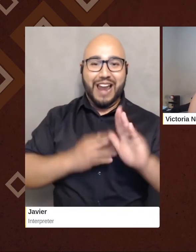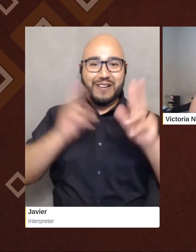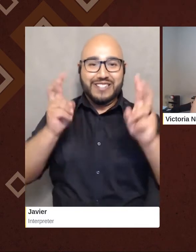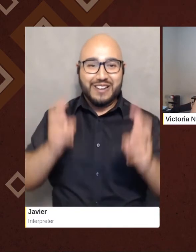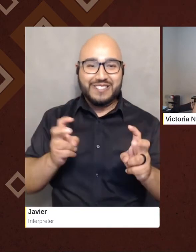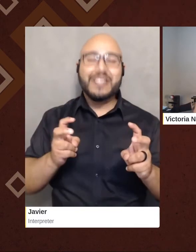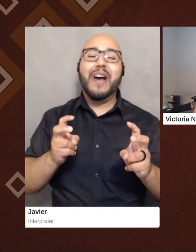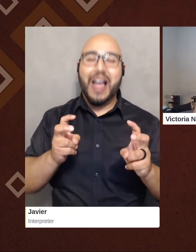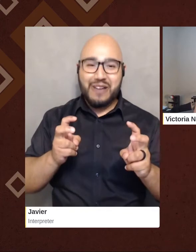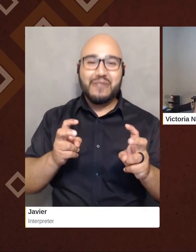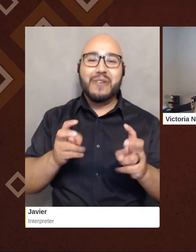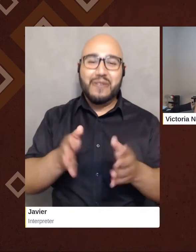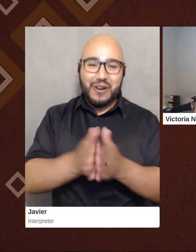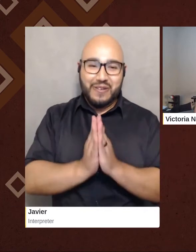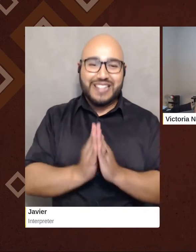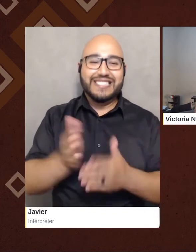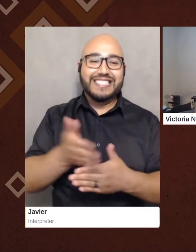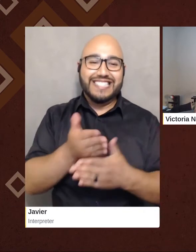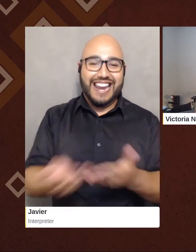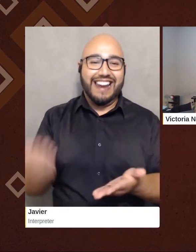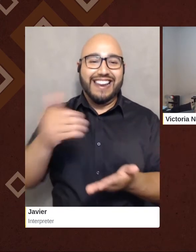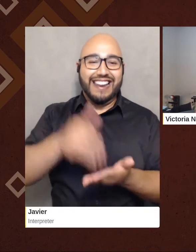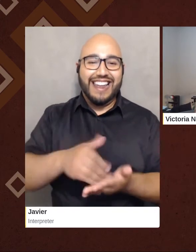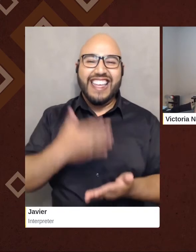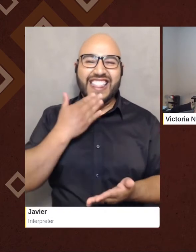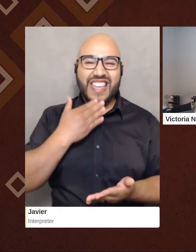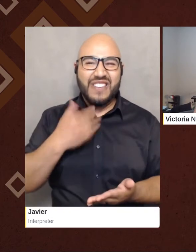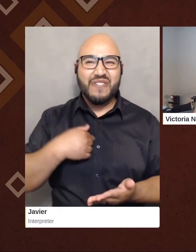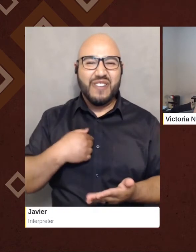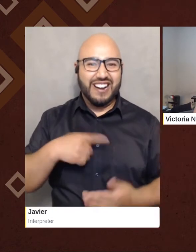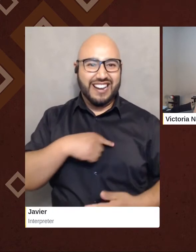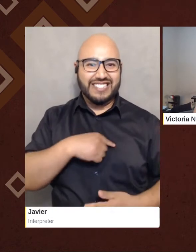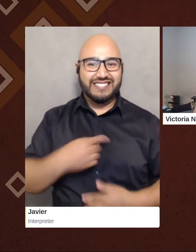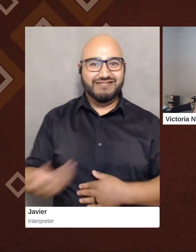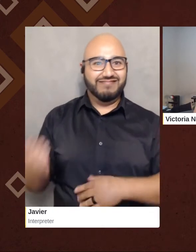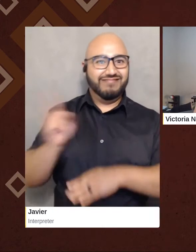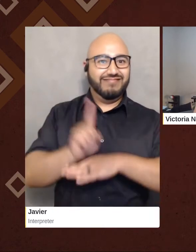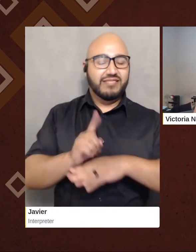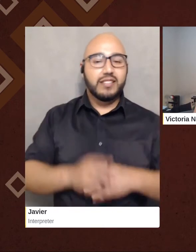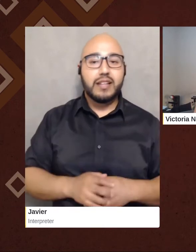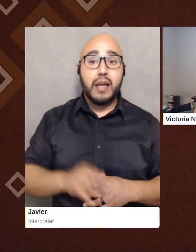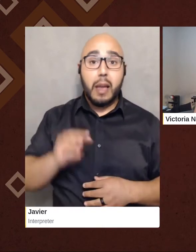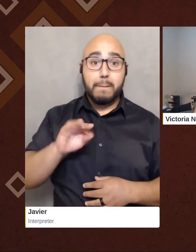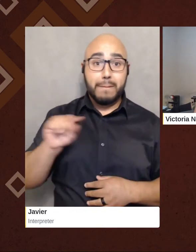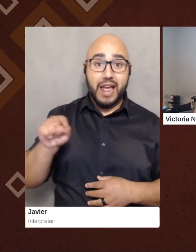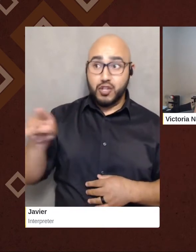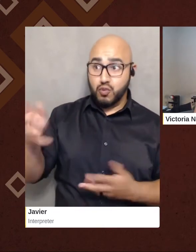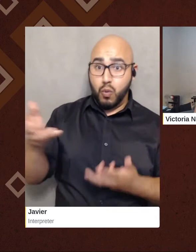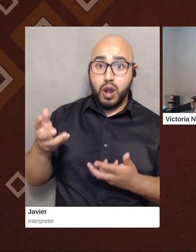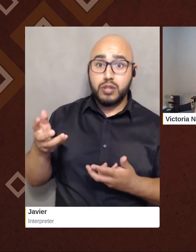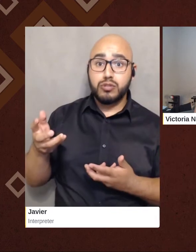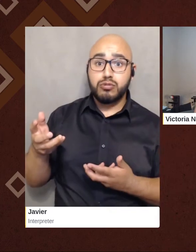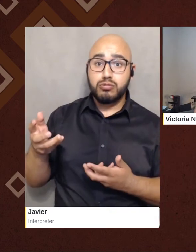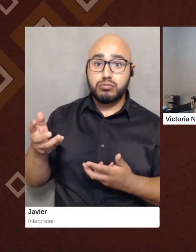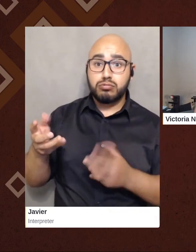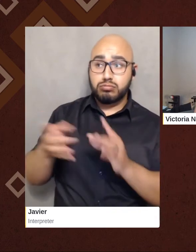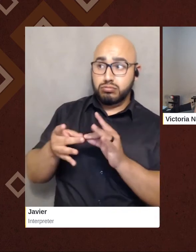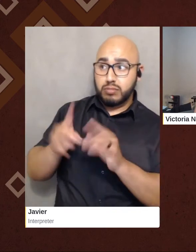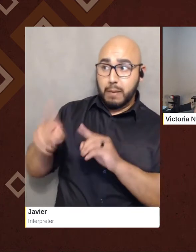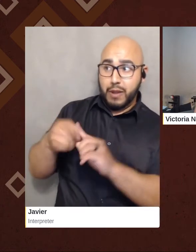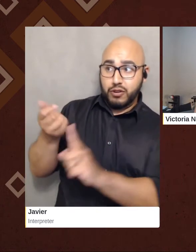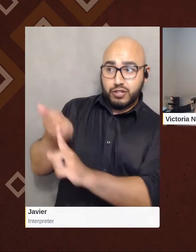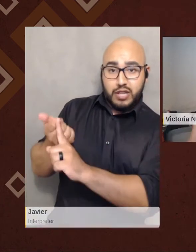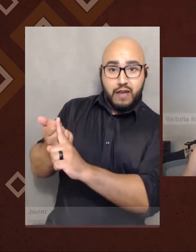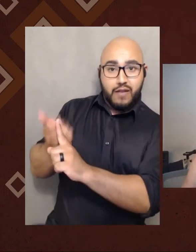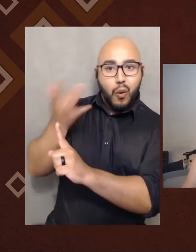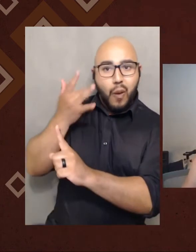I'm going to submit that request really quick. Thank you for having us. Matt, do you want to say anything about yourself, since our slides do start with a little bit of a